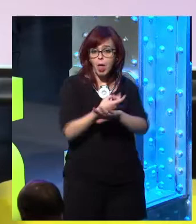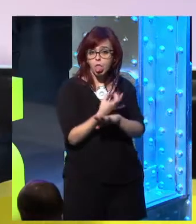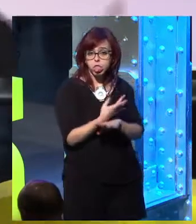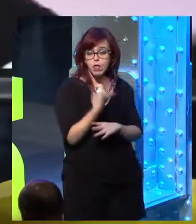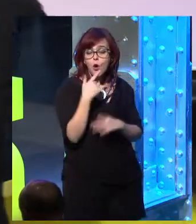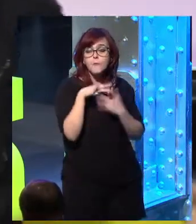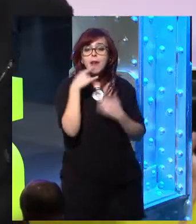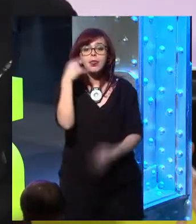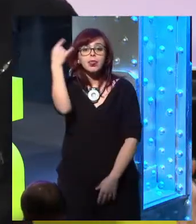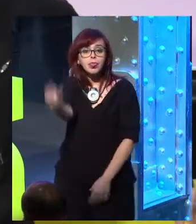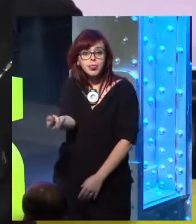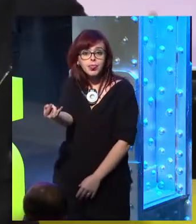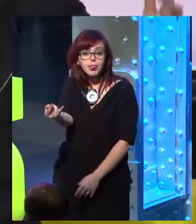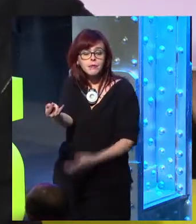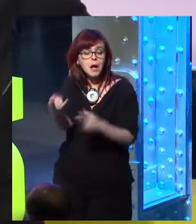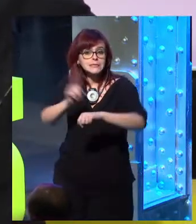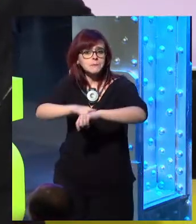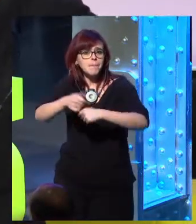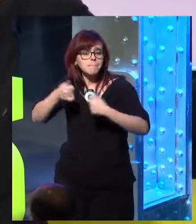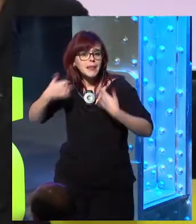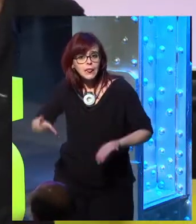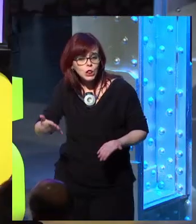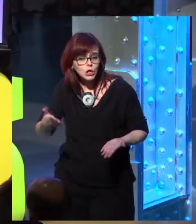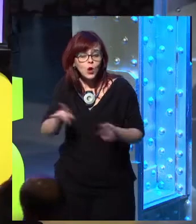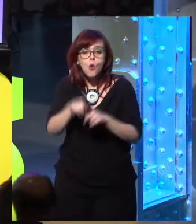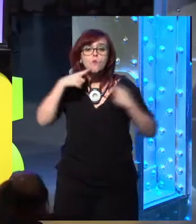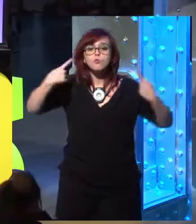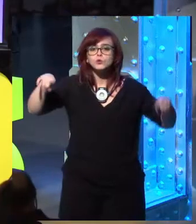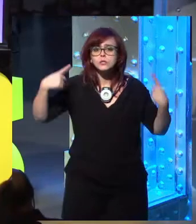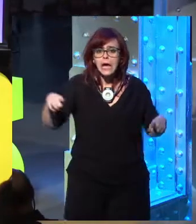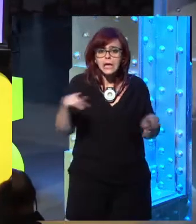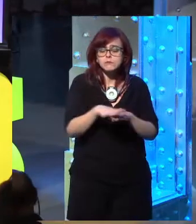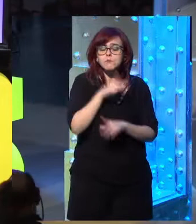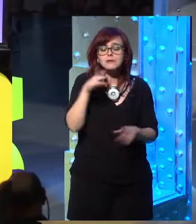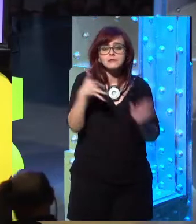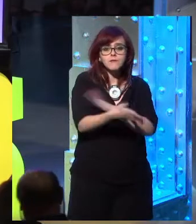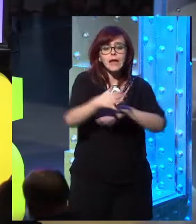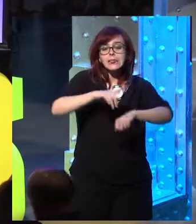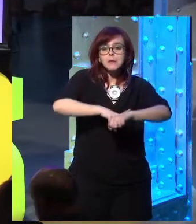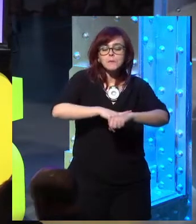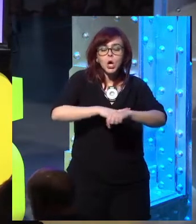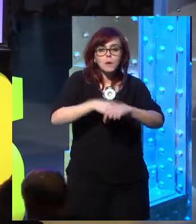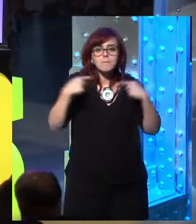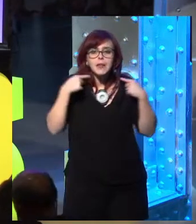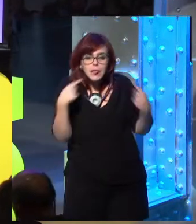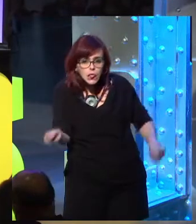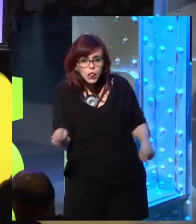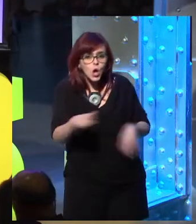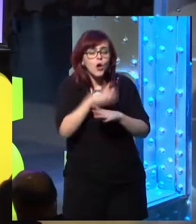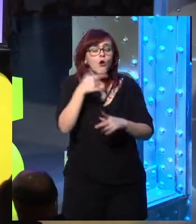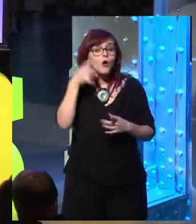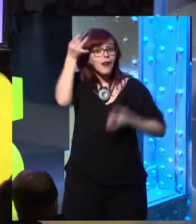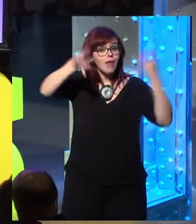When we have these things in our pockets that alert us constantly, we are forced always into chronos time, and we